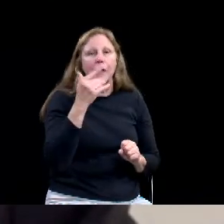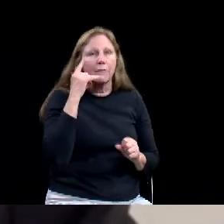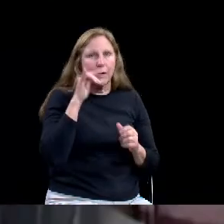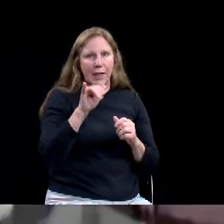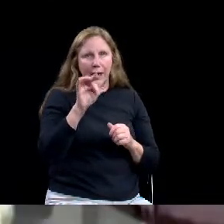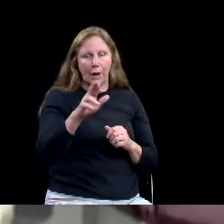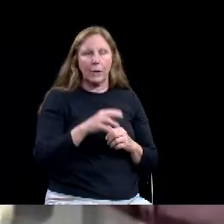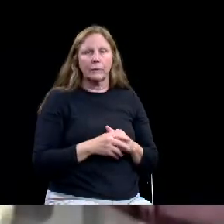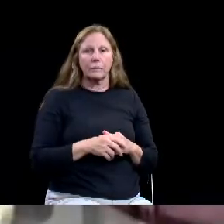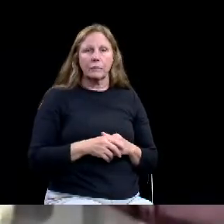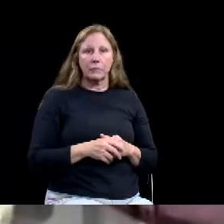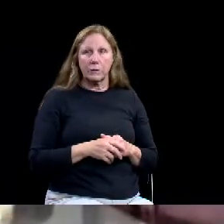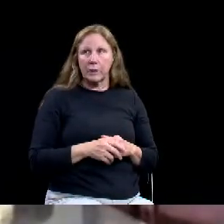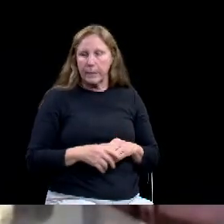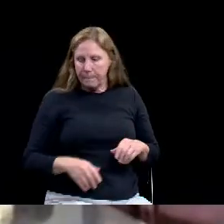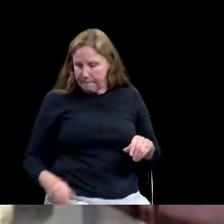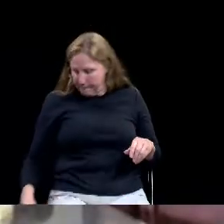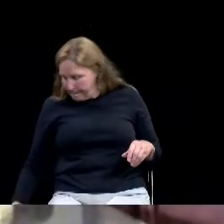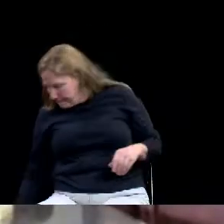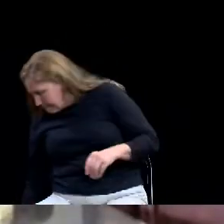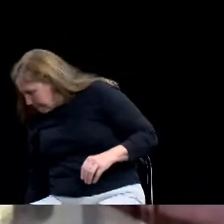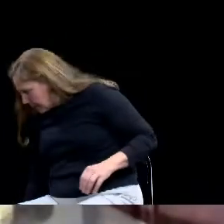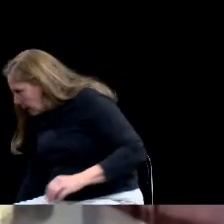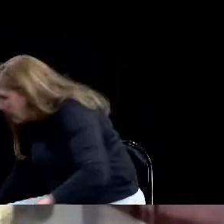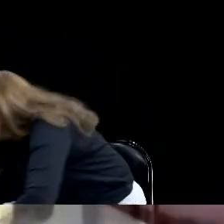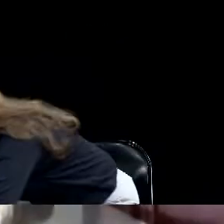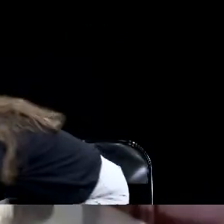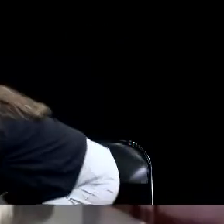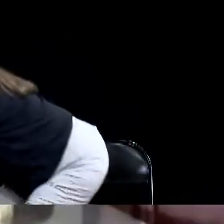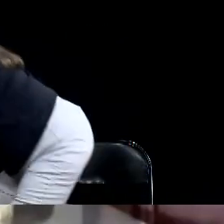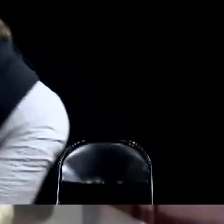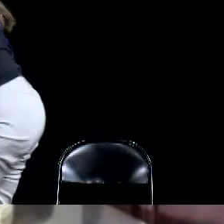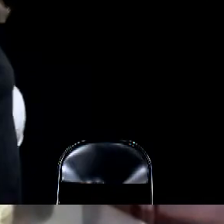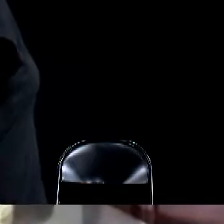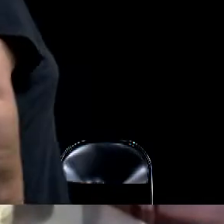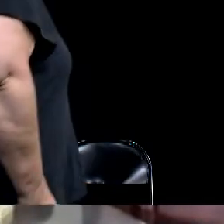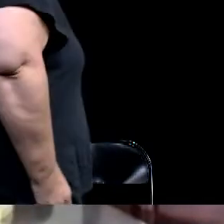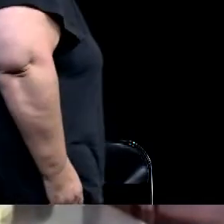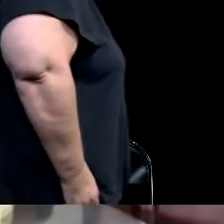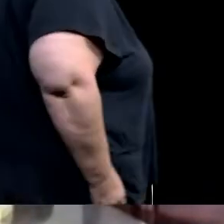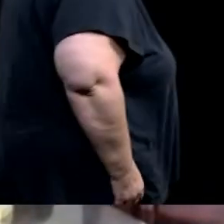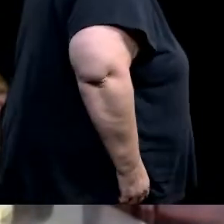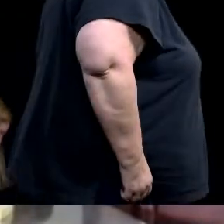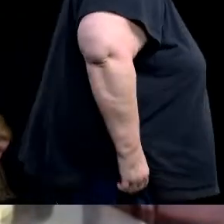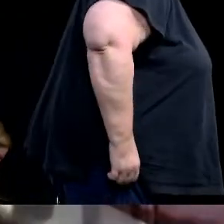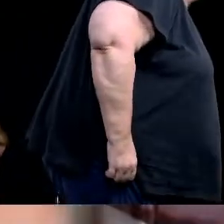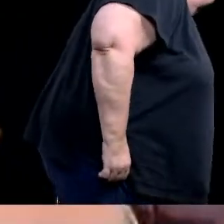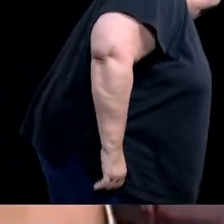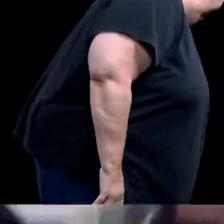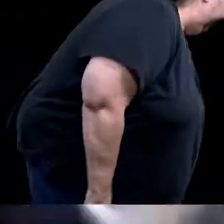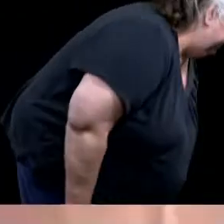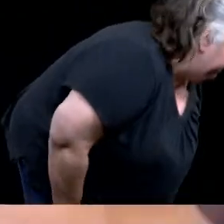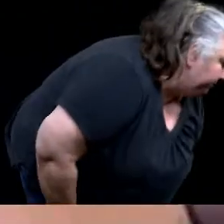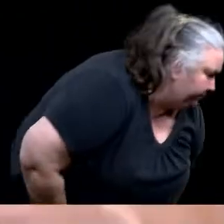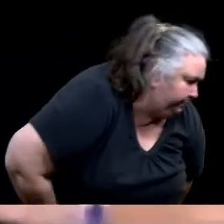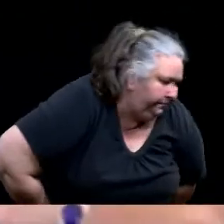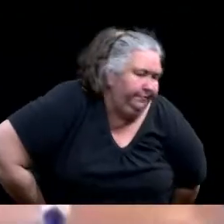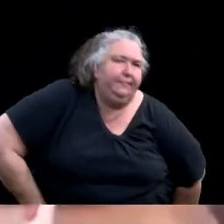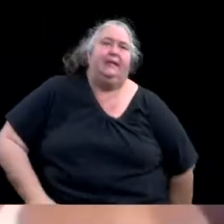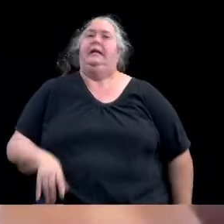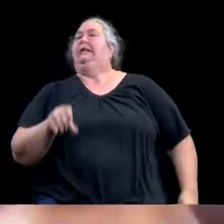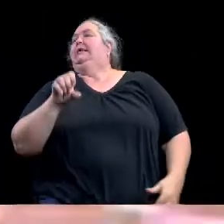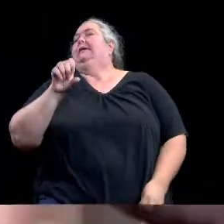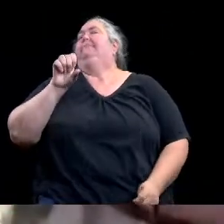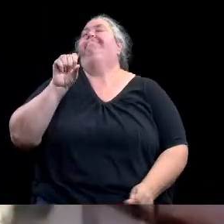Yeah, I'll just, uh, echo, uh, Mayor Pro Tem Sabido on this, because yeah, it's just good to be thinking about, you know, Brazos